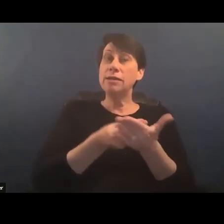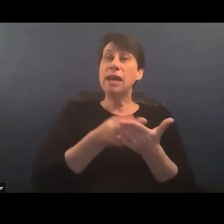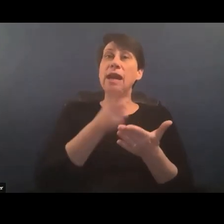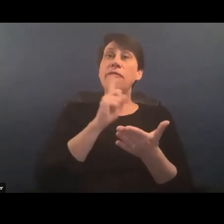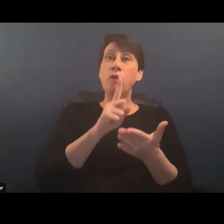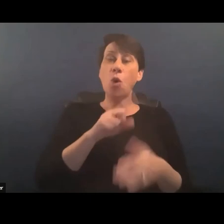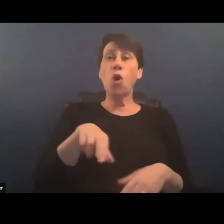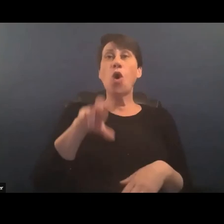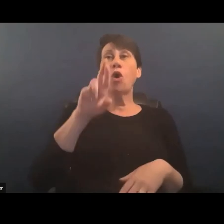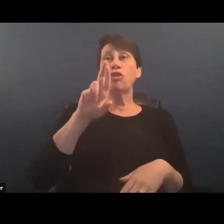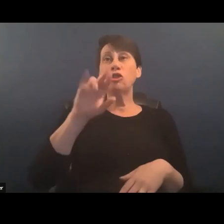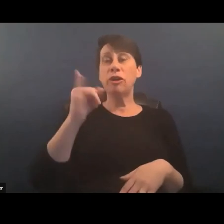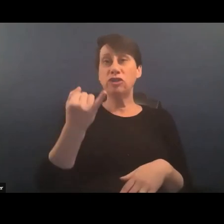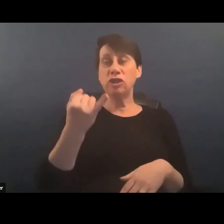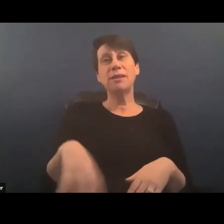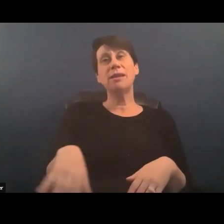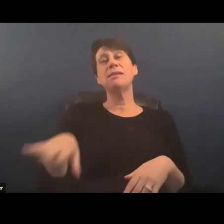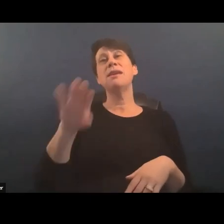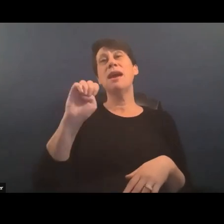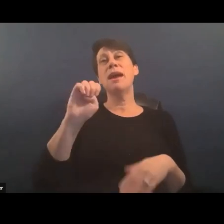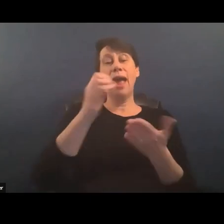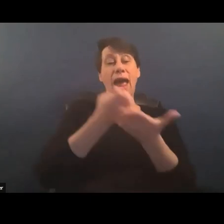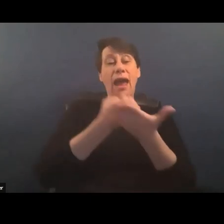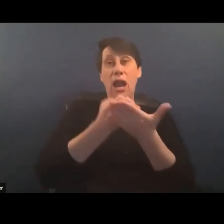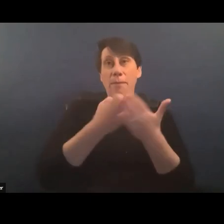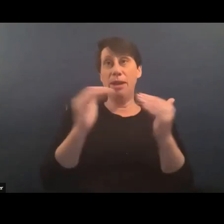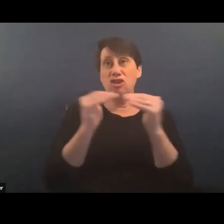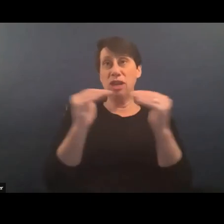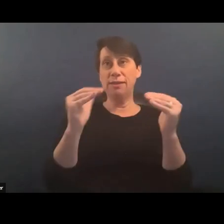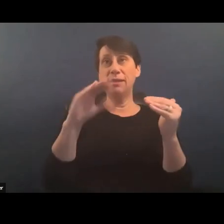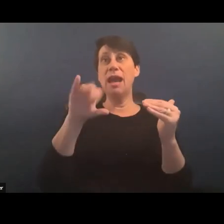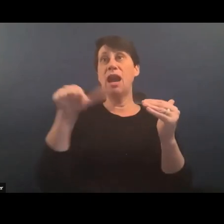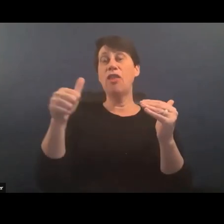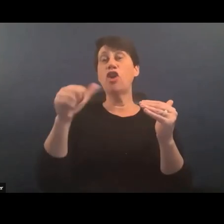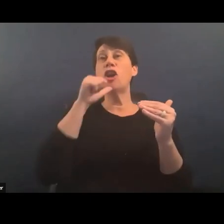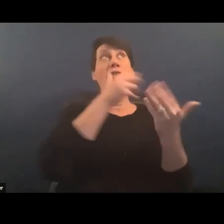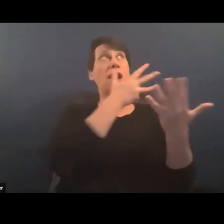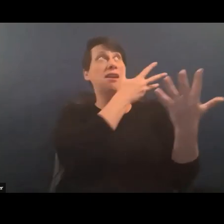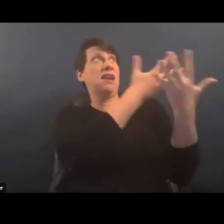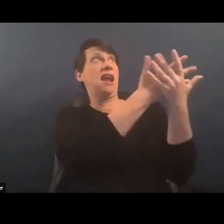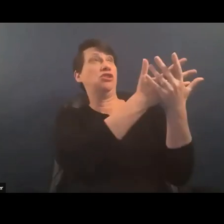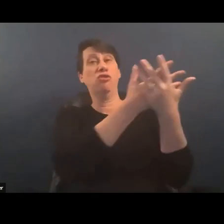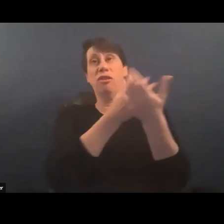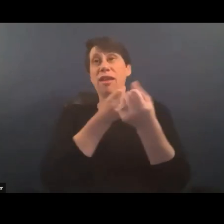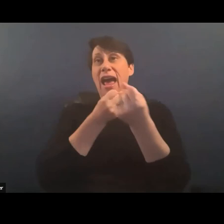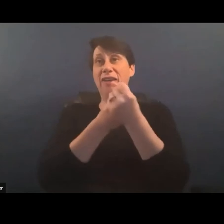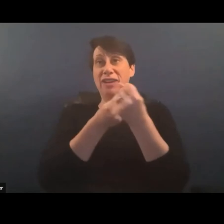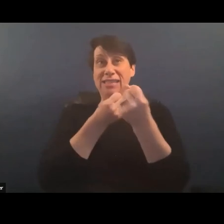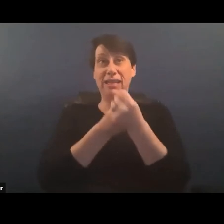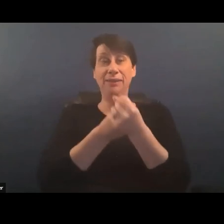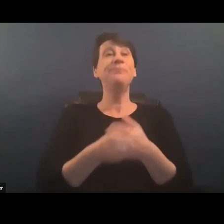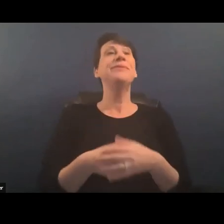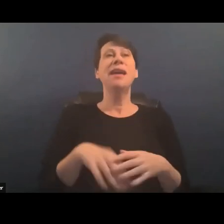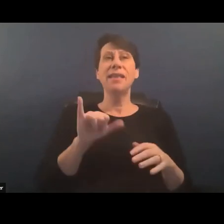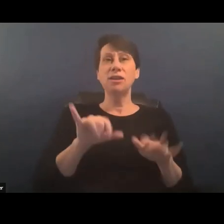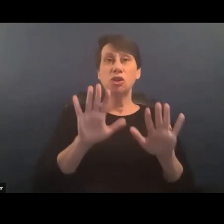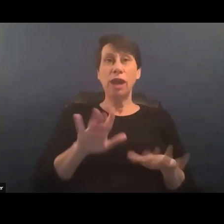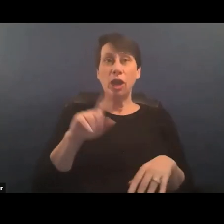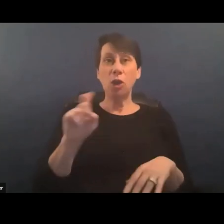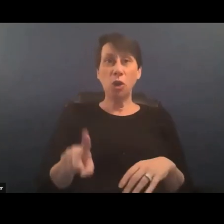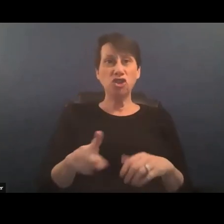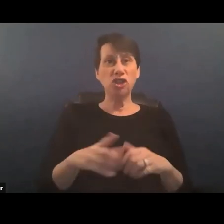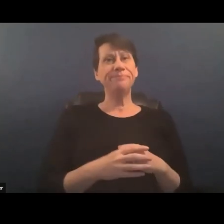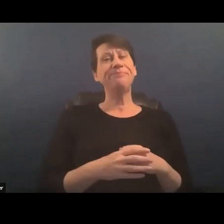justice economic justice and other non-carceral system advocacies yes yes that is a great question it's